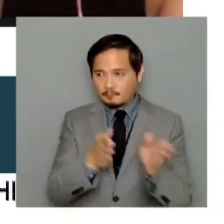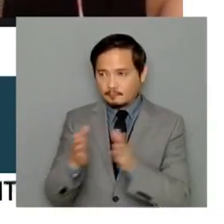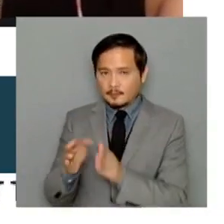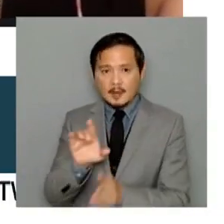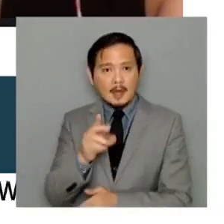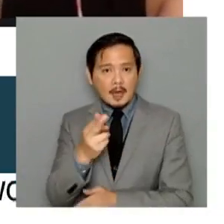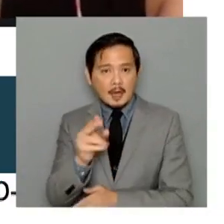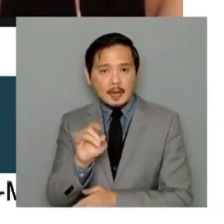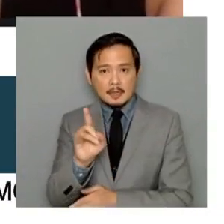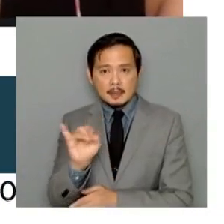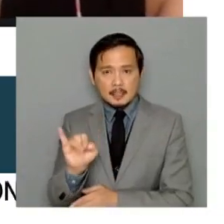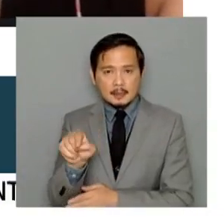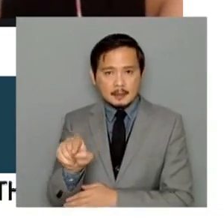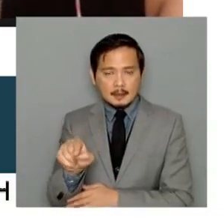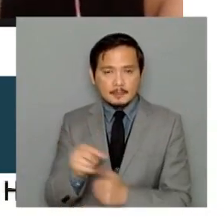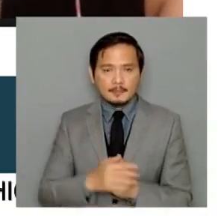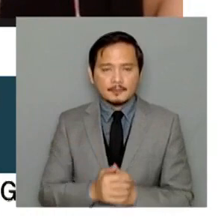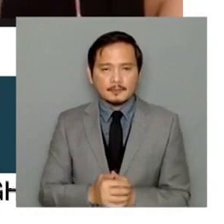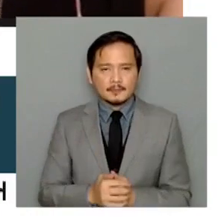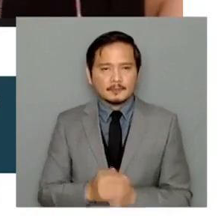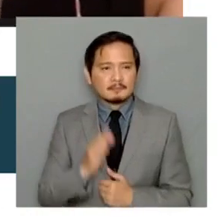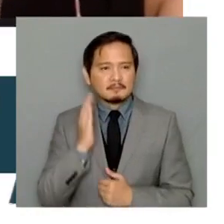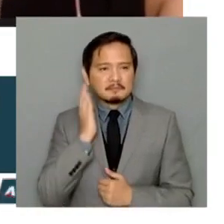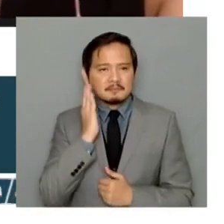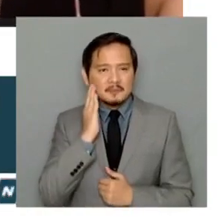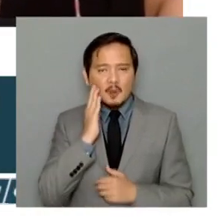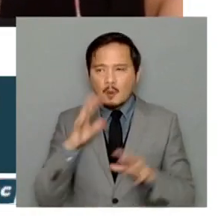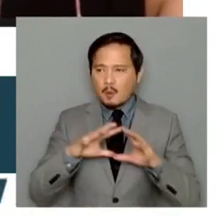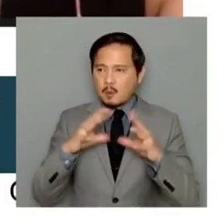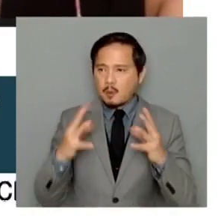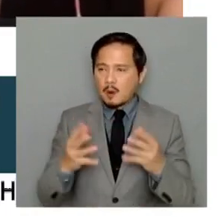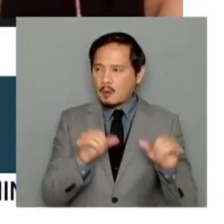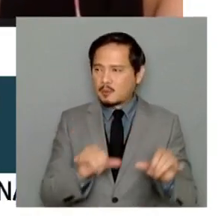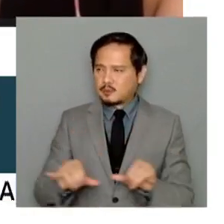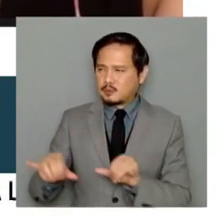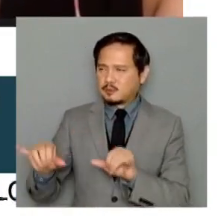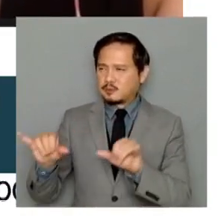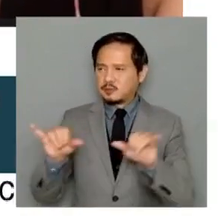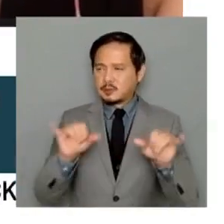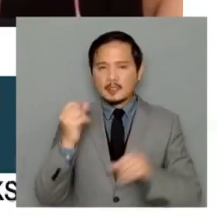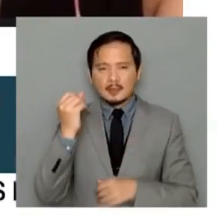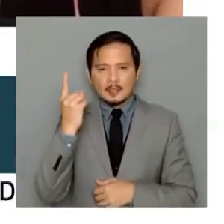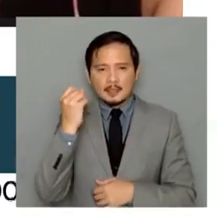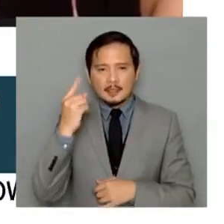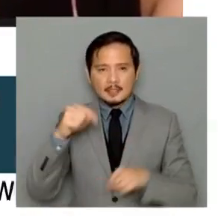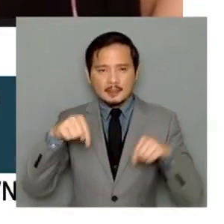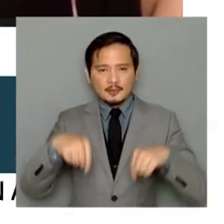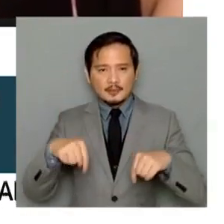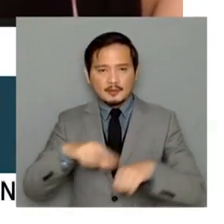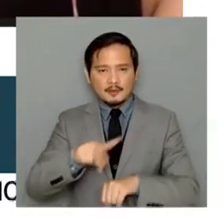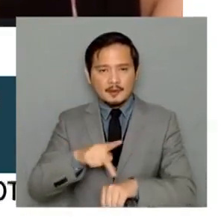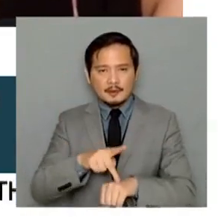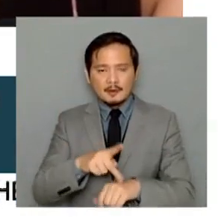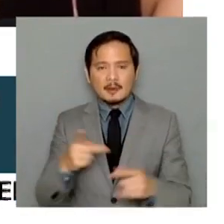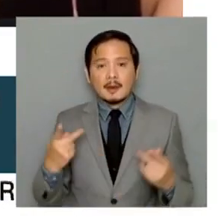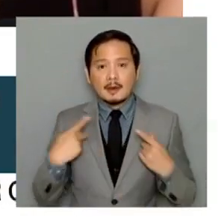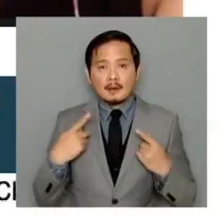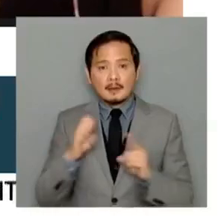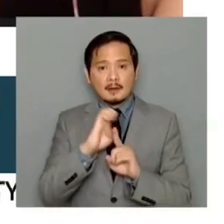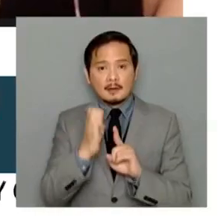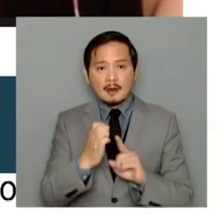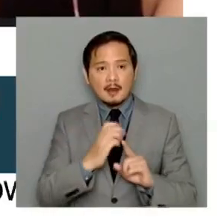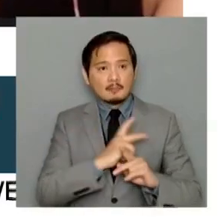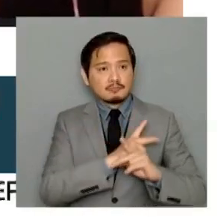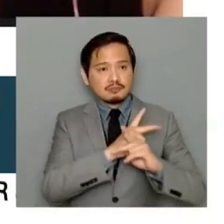this question. I mean, we know that that's what's happening globally. But here in the Philippines, you know, you have environment protection in some